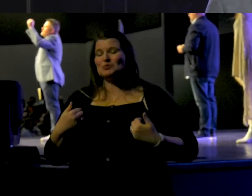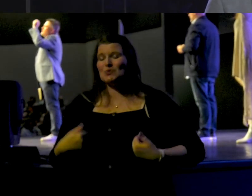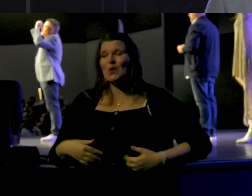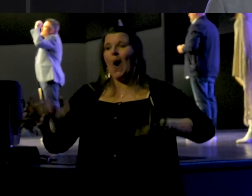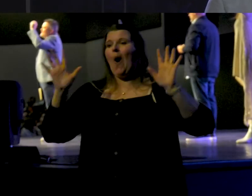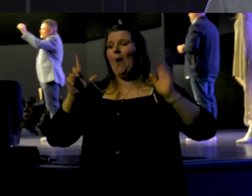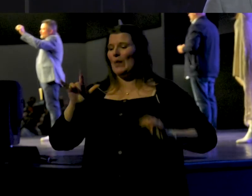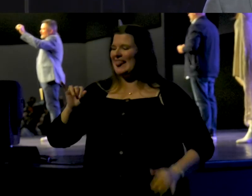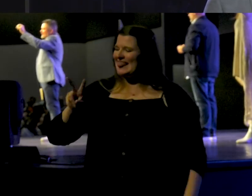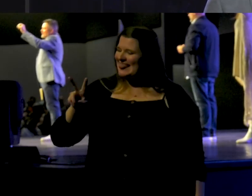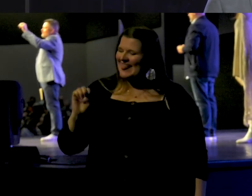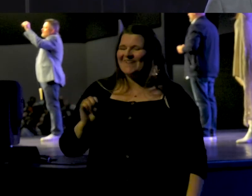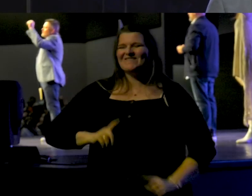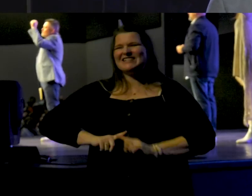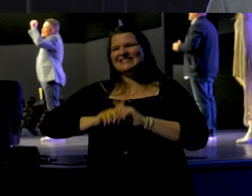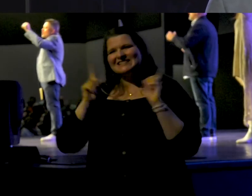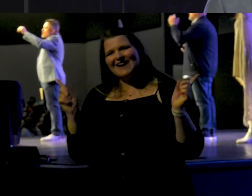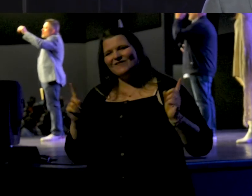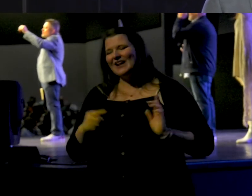differently